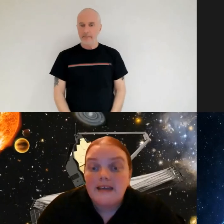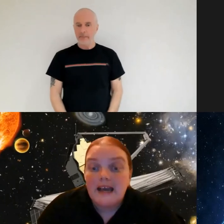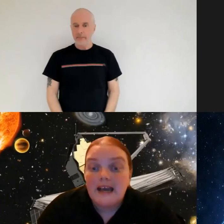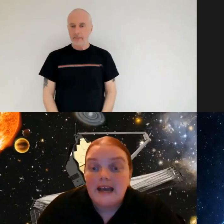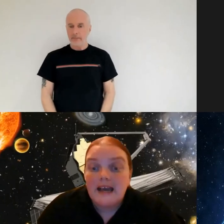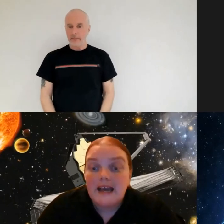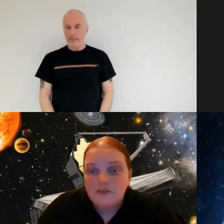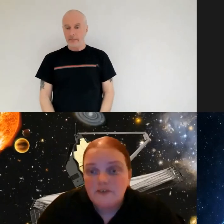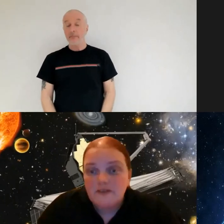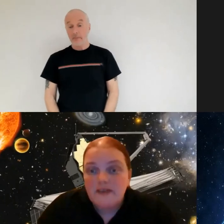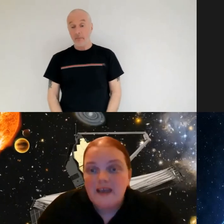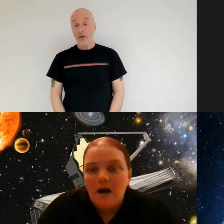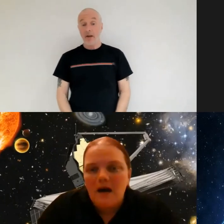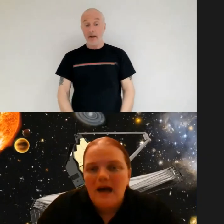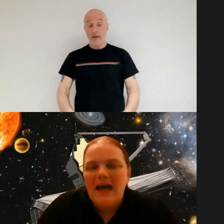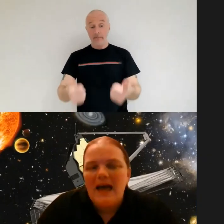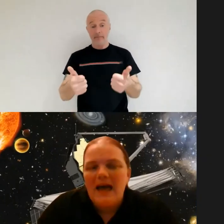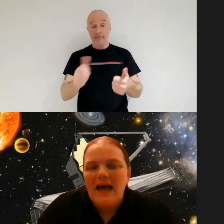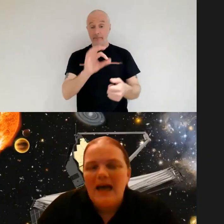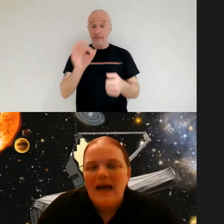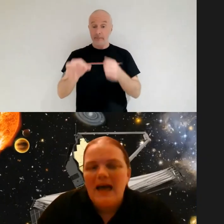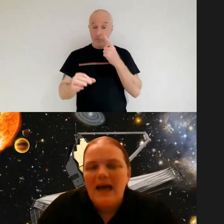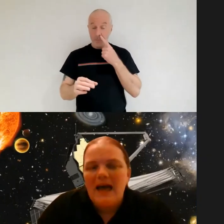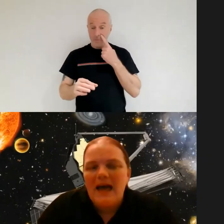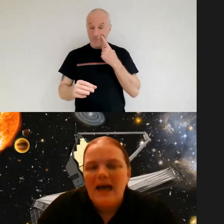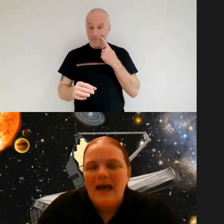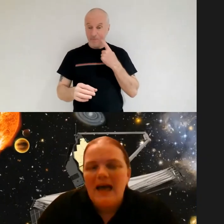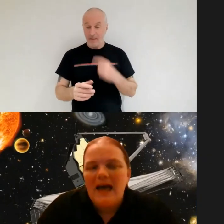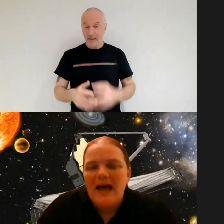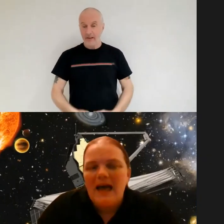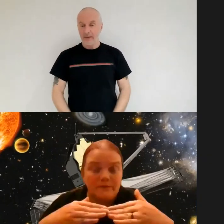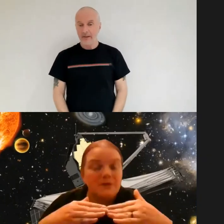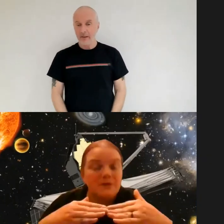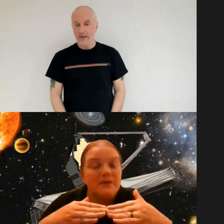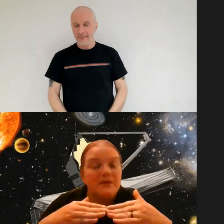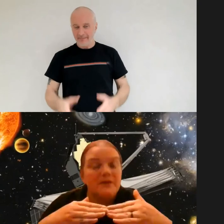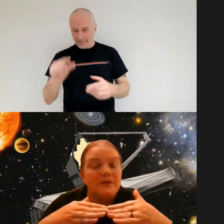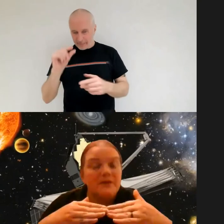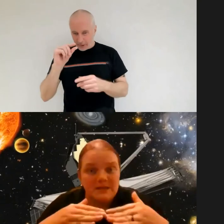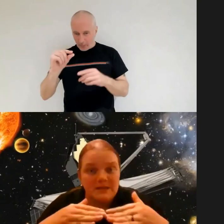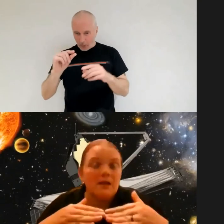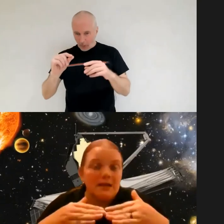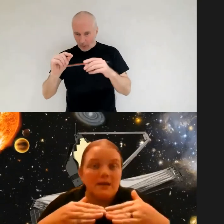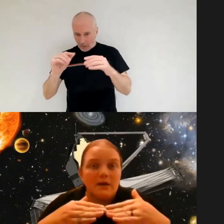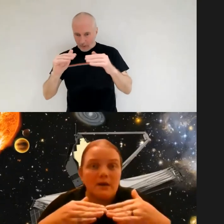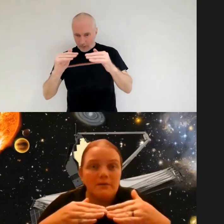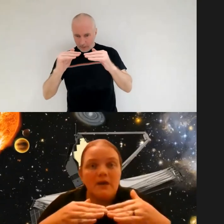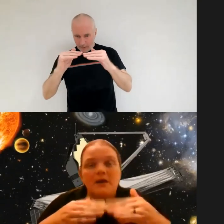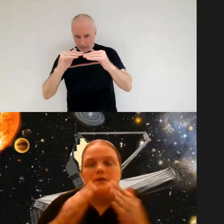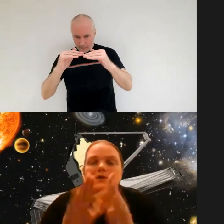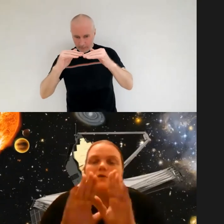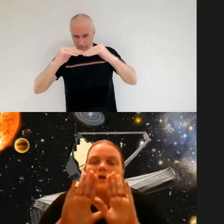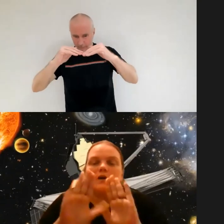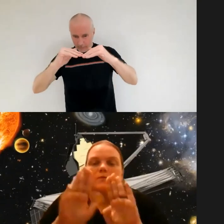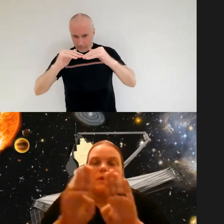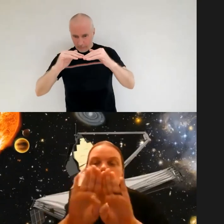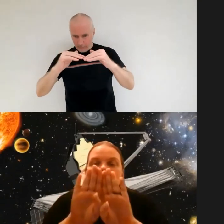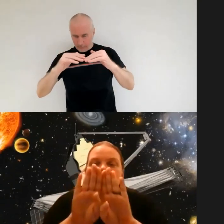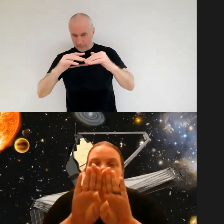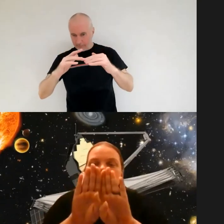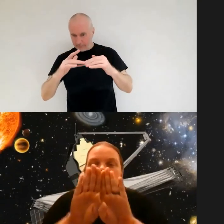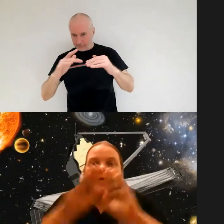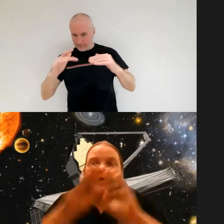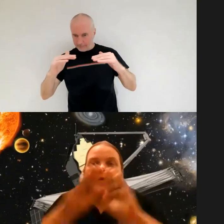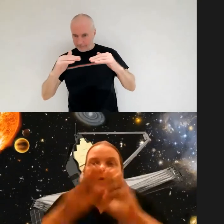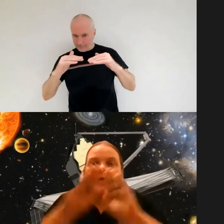ah yes very good question they are ever so slightly concave so they're very slightly curved so that